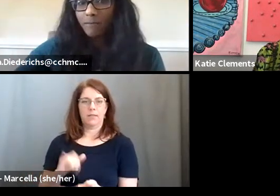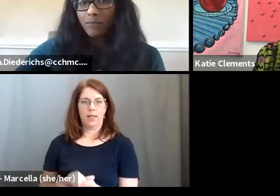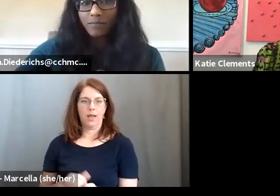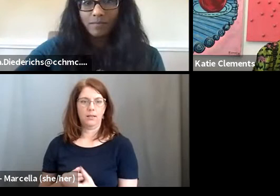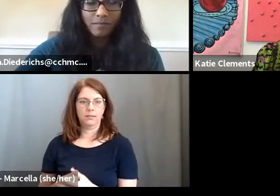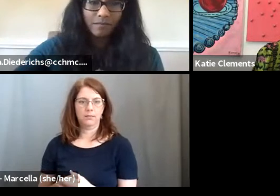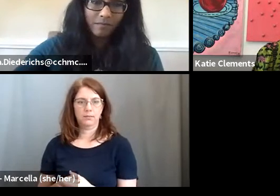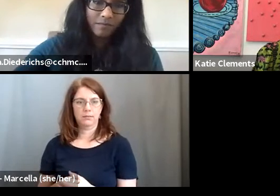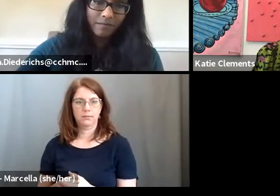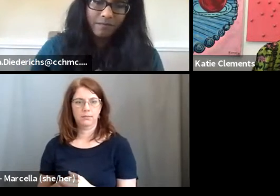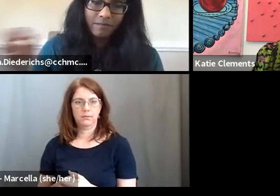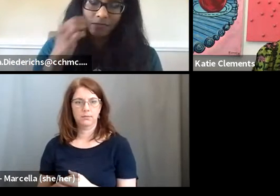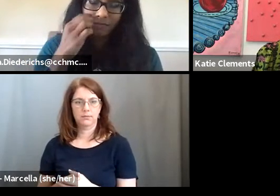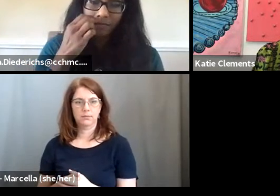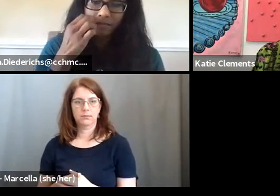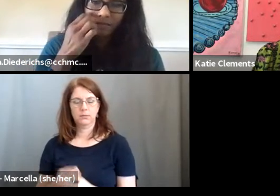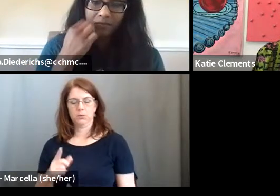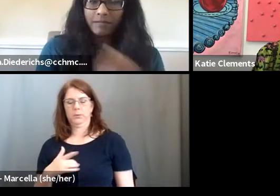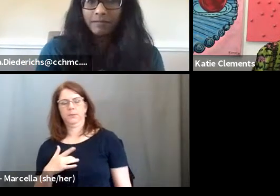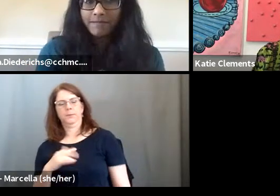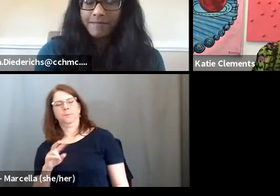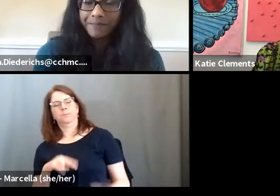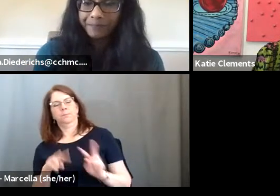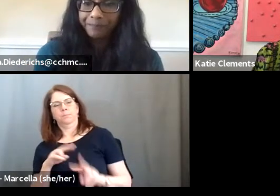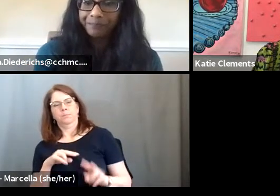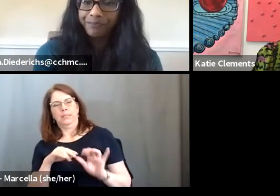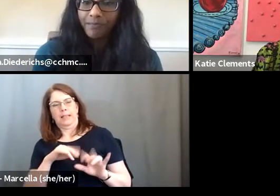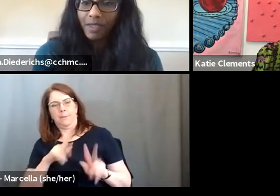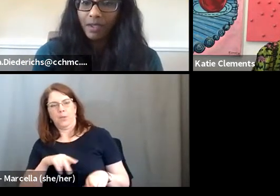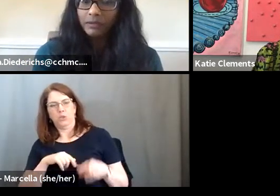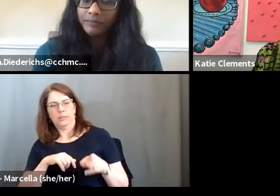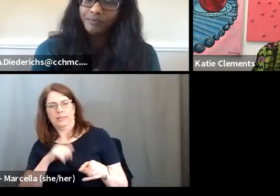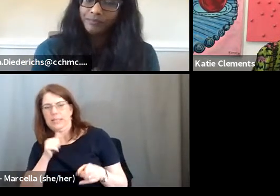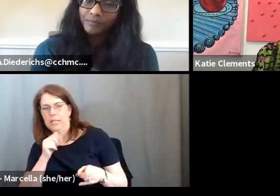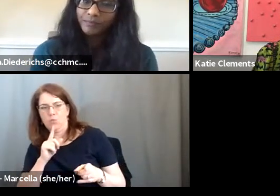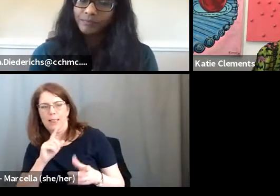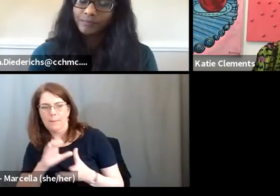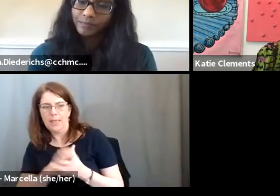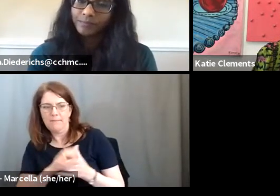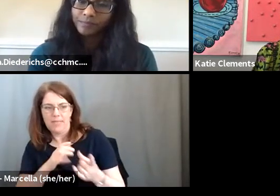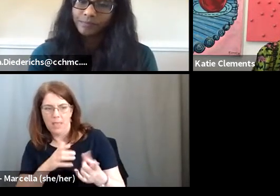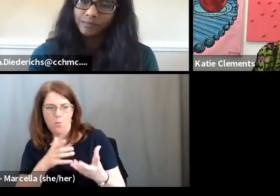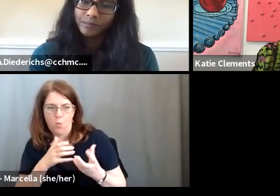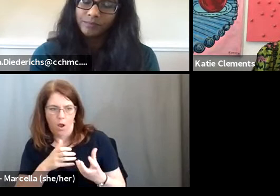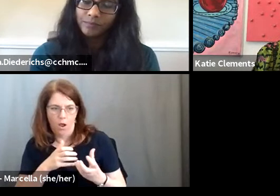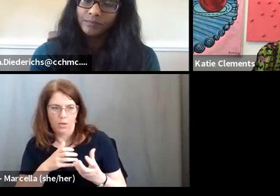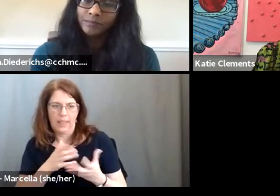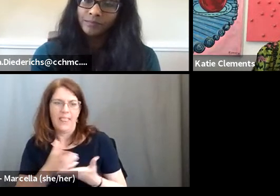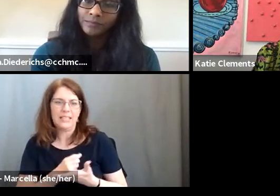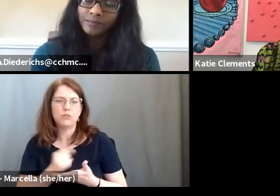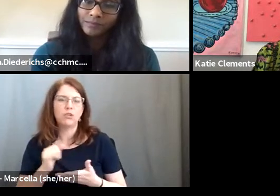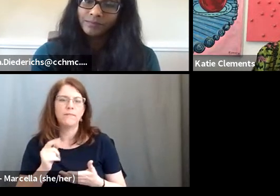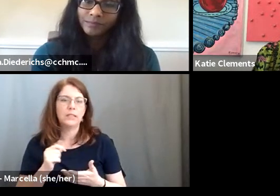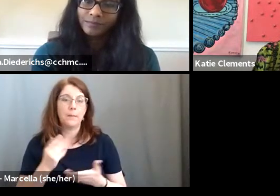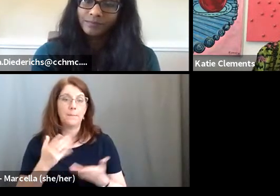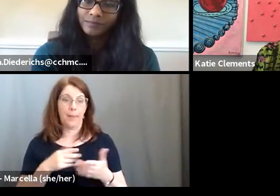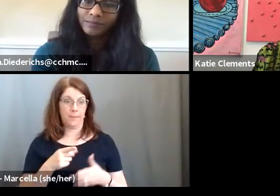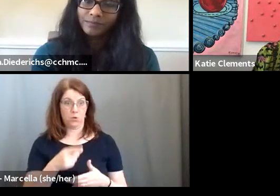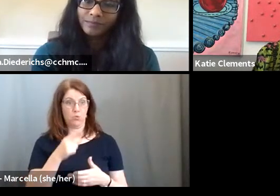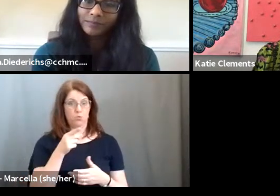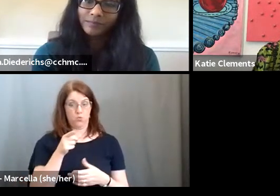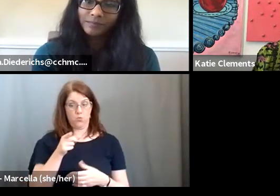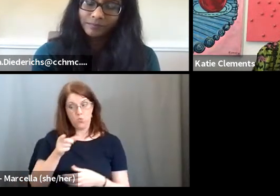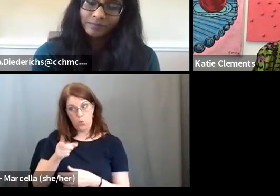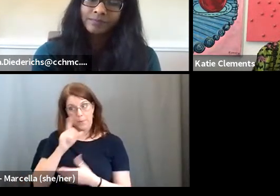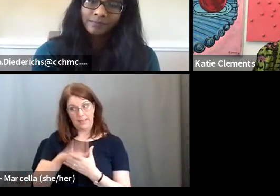you, you go off of that and you say, okay, you know, this person doesn't even really believe that they want, they, they deserve it. Even if, if you believe that they do, I